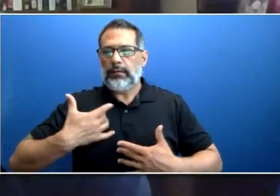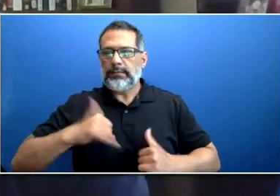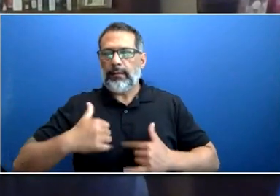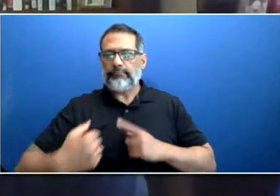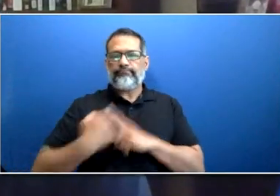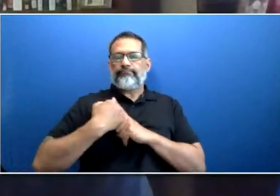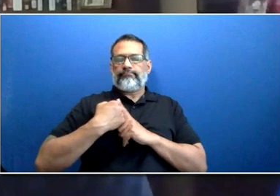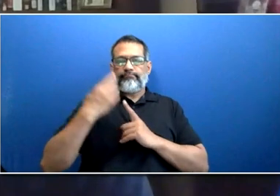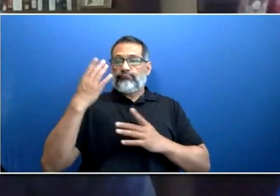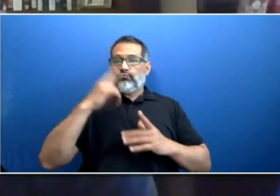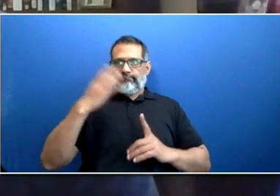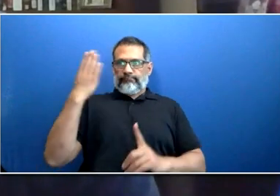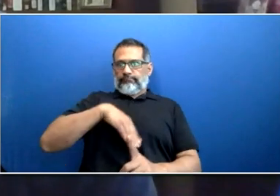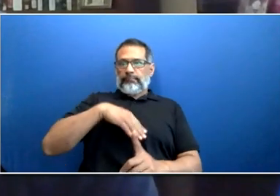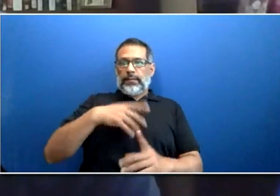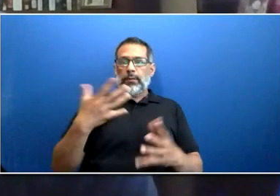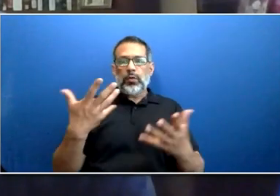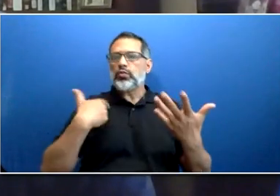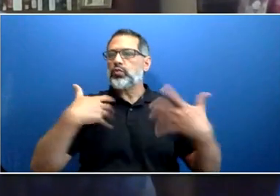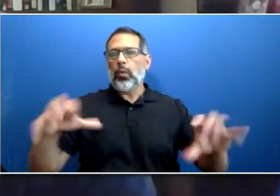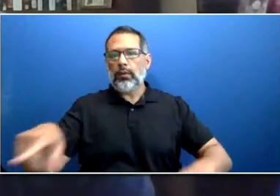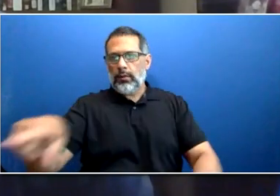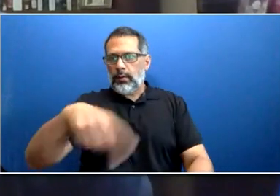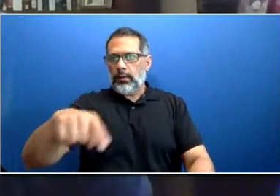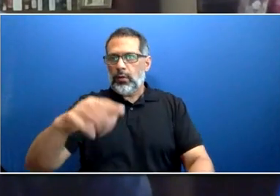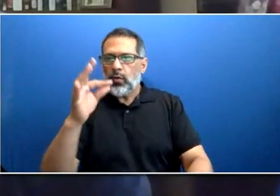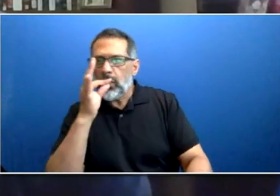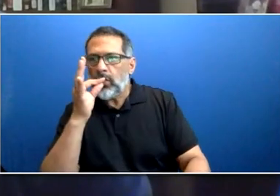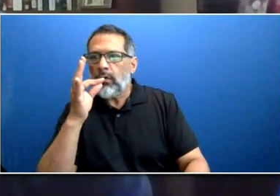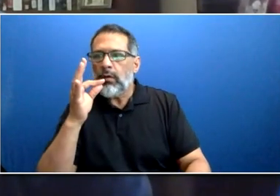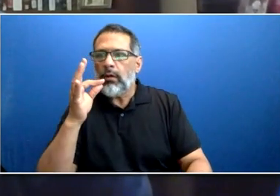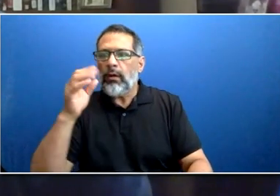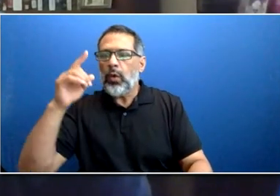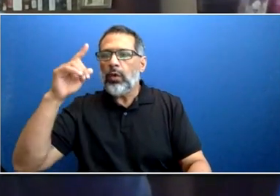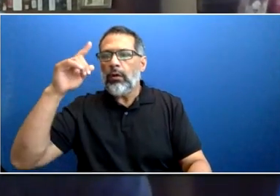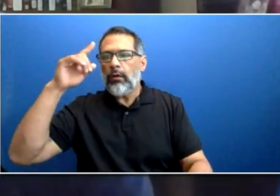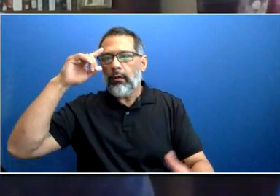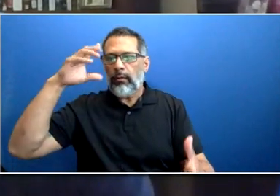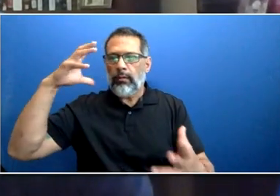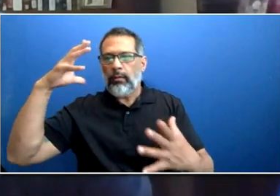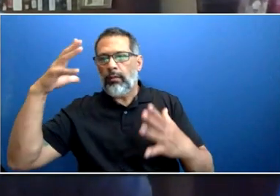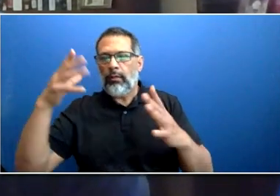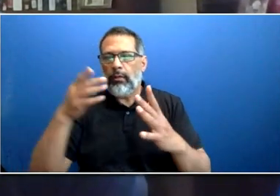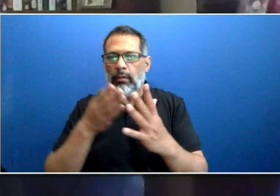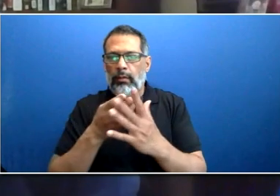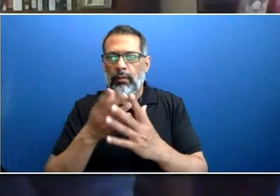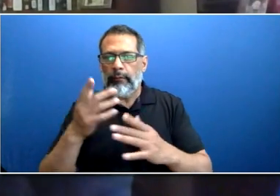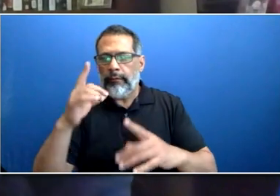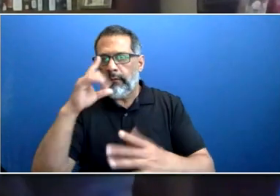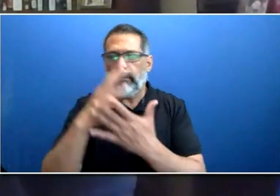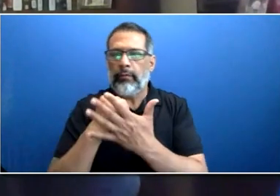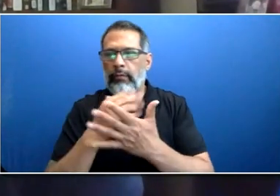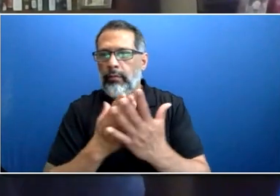substances like cannabis, as well as the use or misuse of and or failure to take prescribed medication.